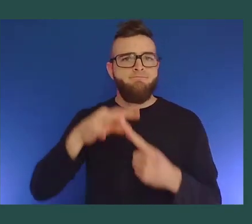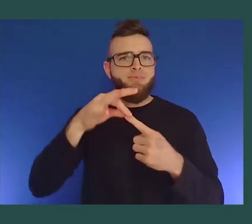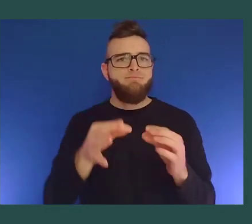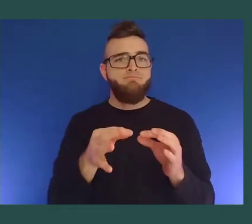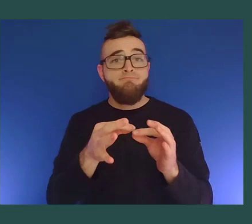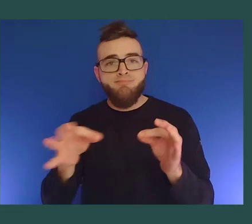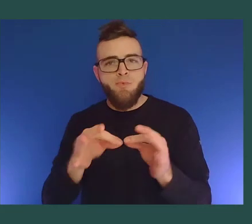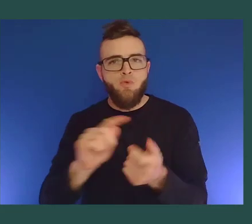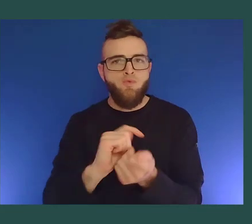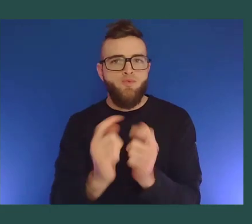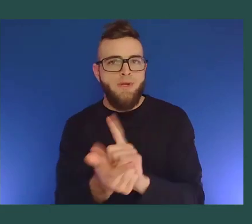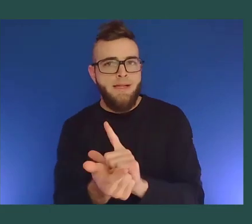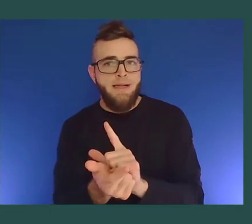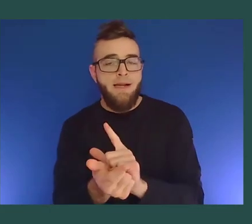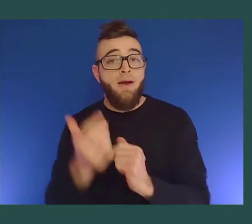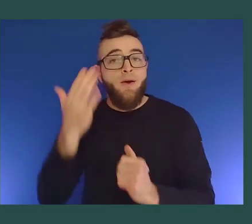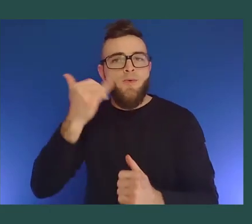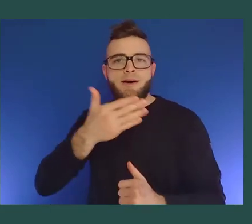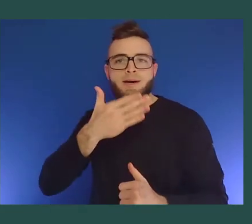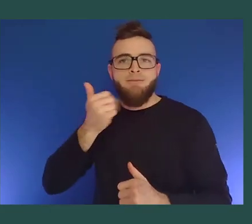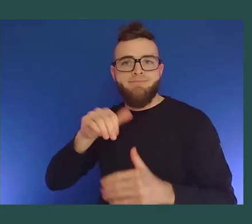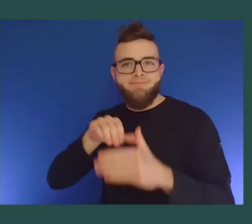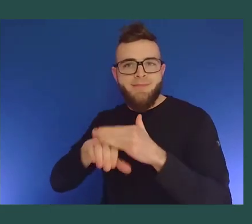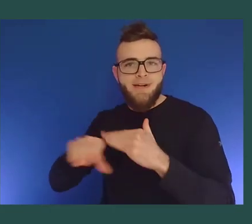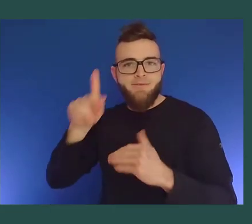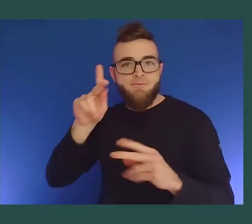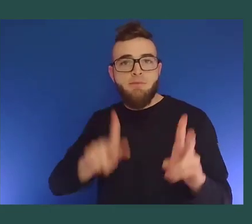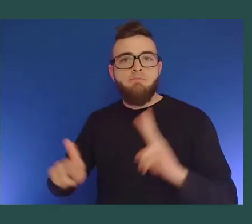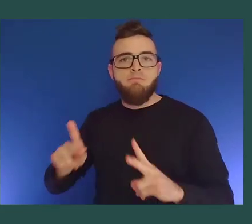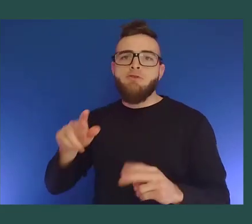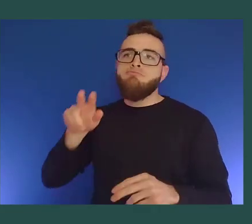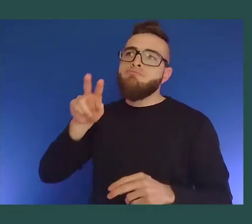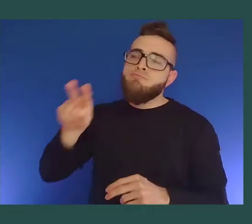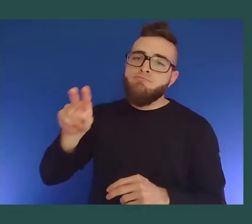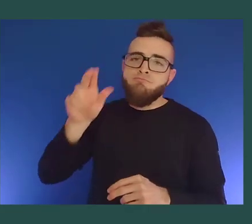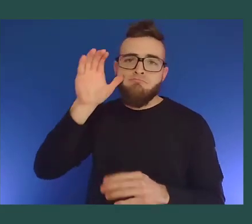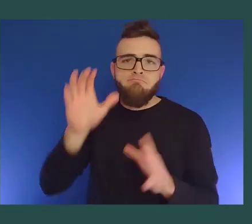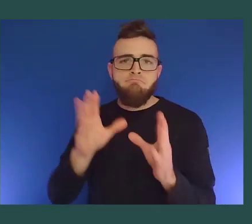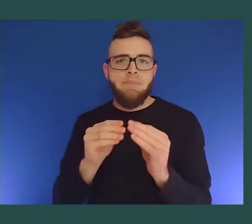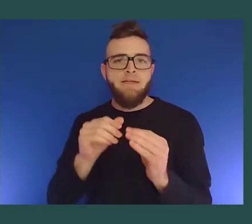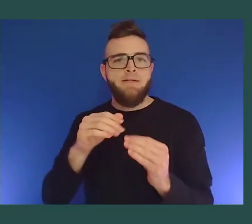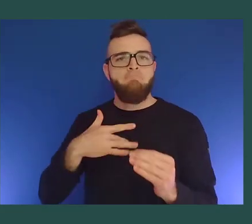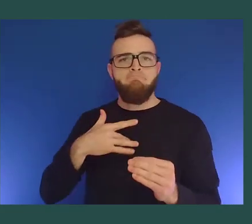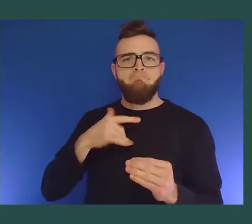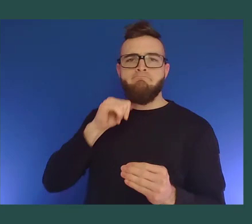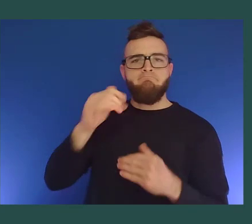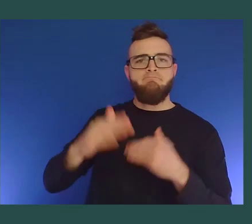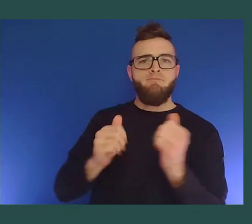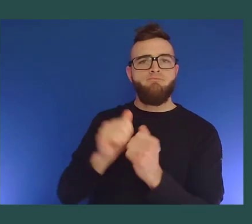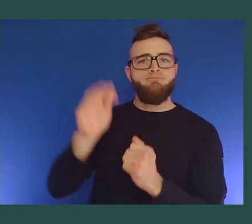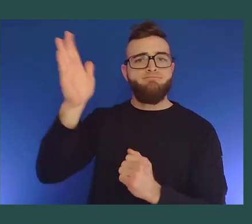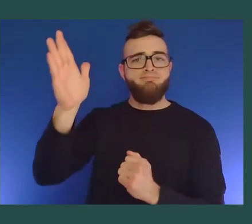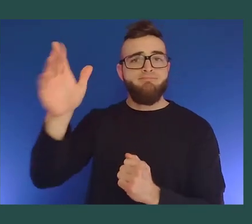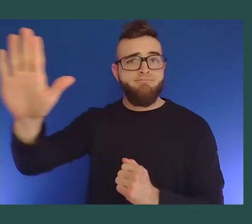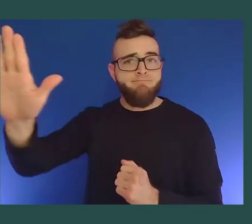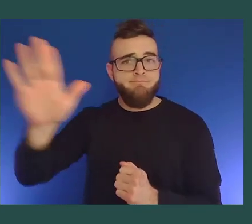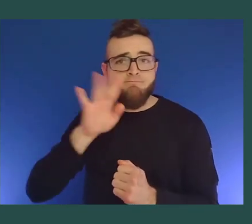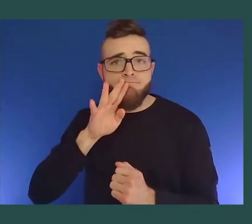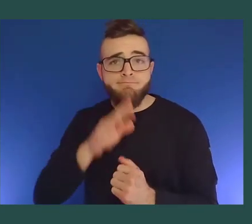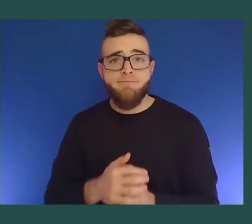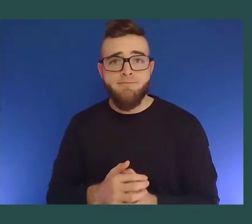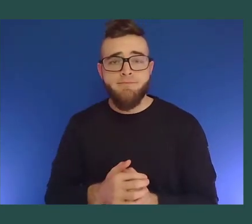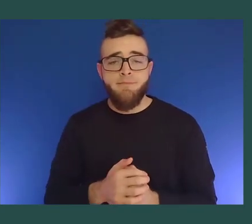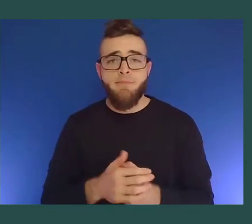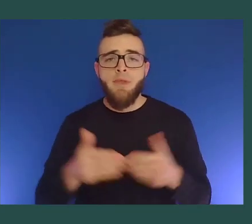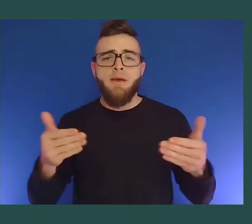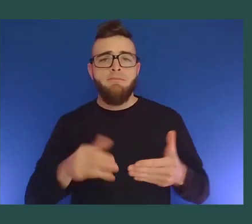used by the presenters. Meet CETA. CETA is organizing a live event on Teams for 200-plus attendees tuning in from Europe